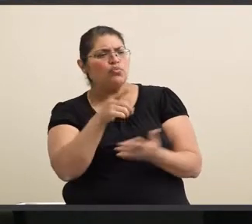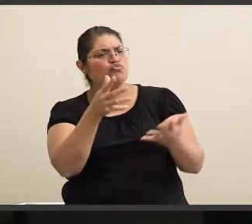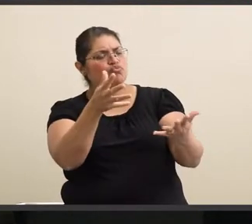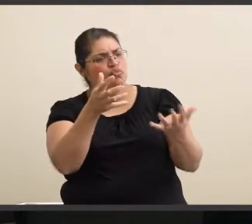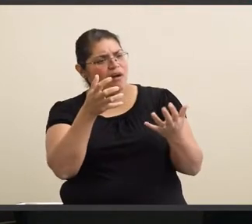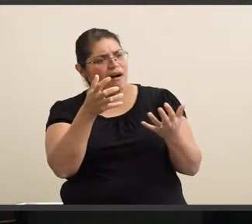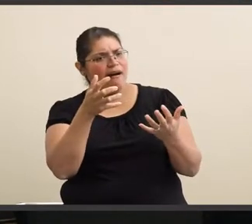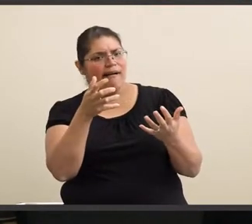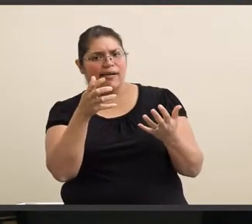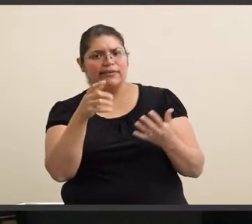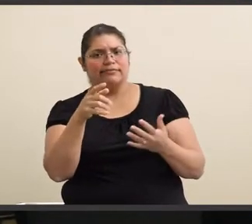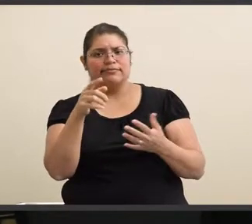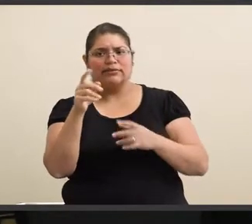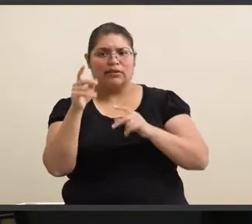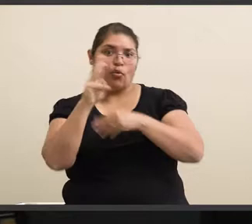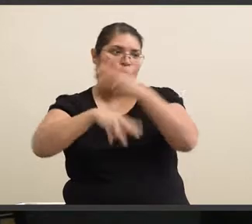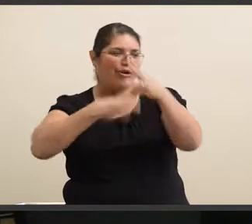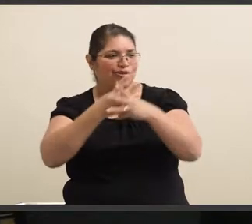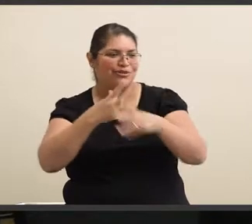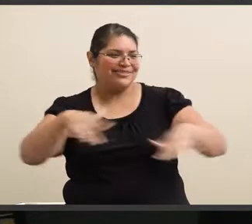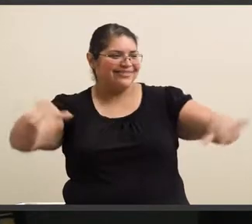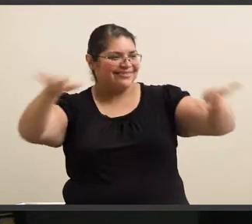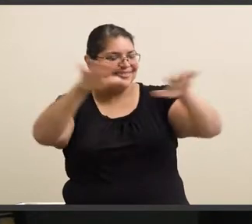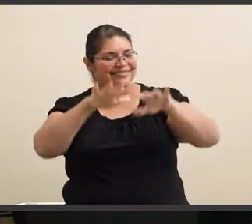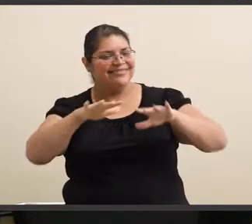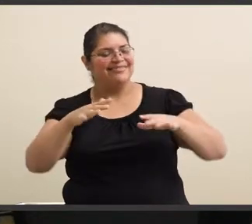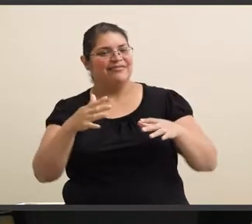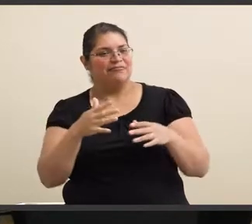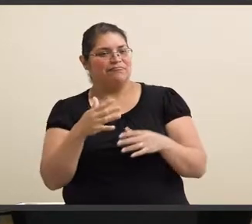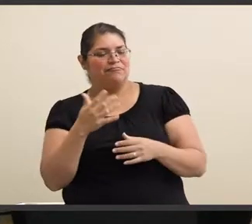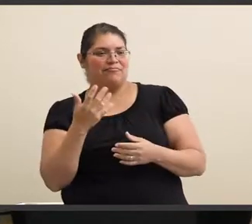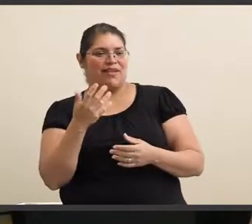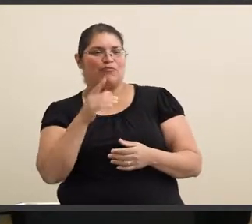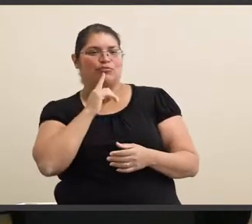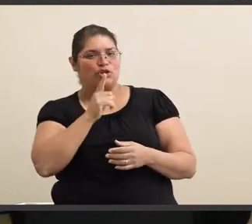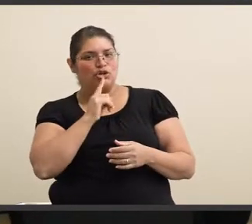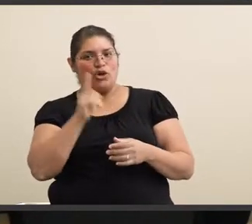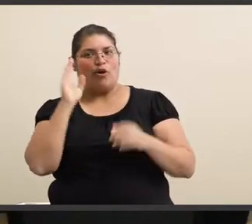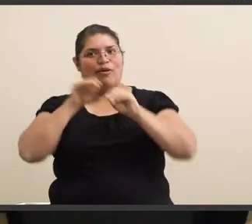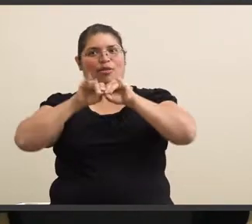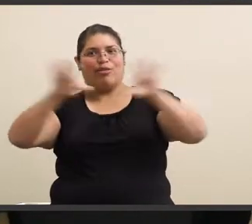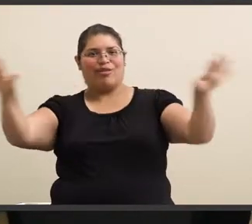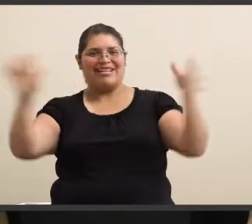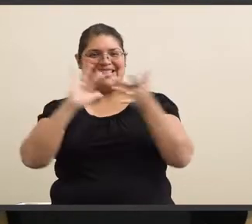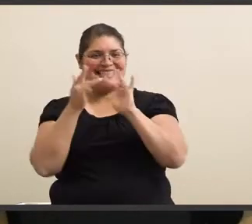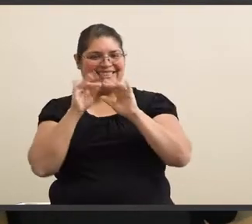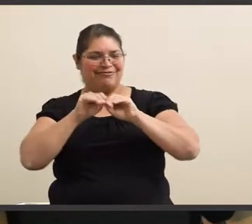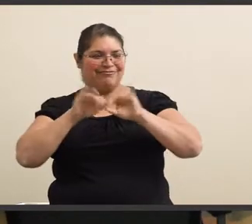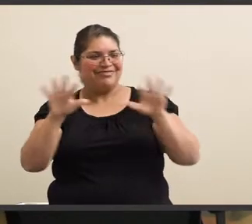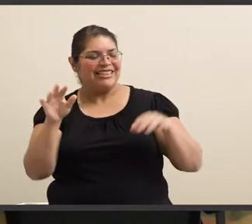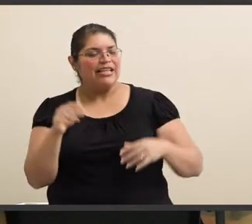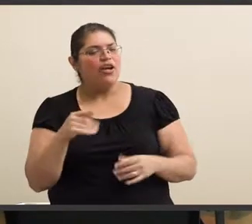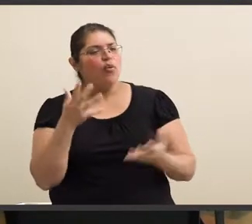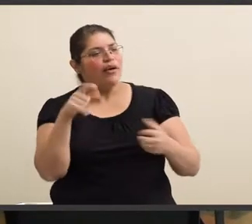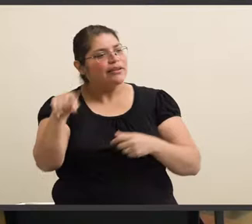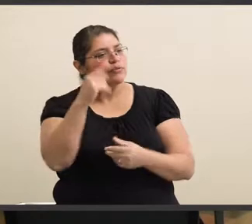want the rest of the world, if you will, because we're videoing this, and I'm sure it's going to go viral. To know